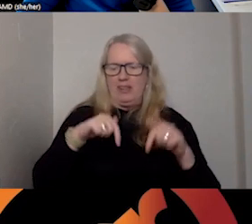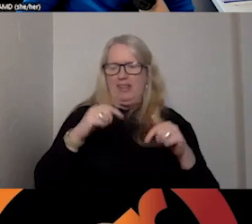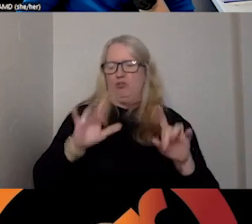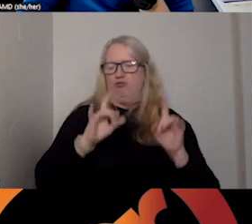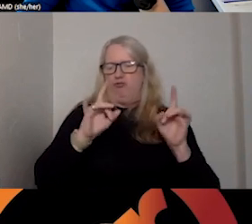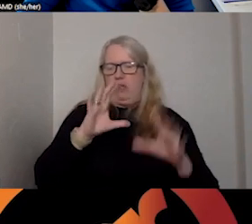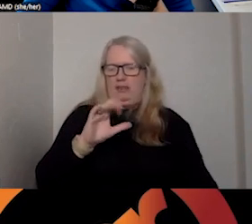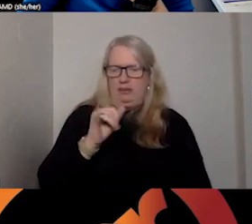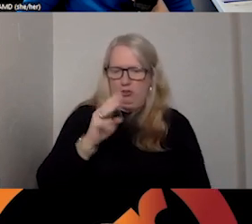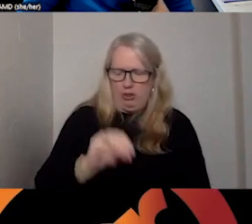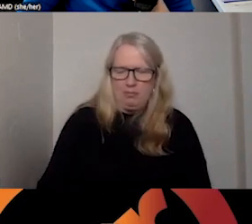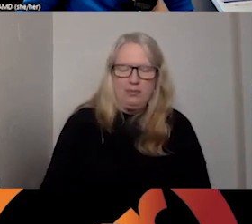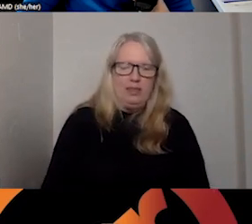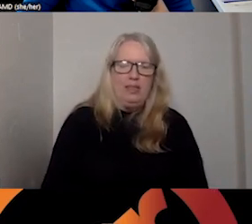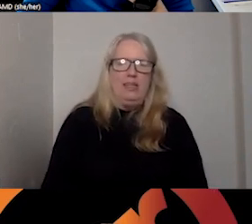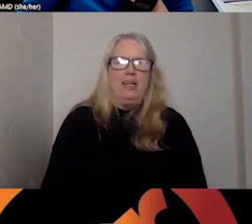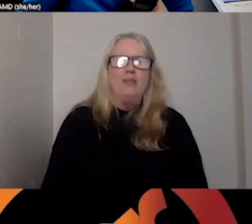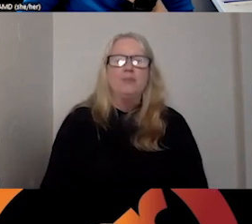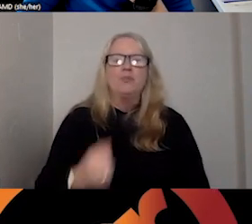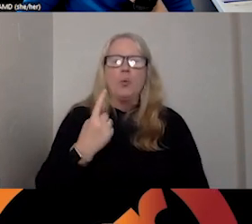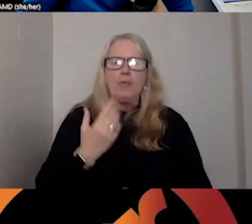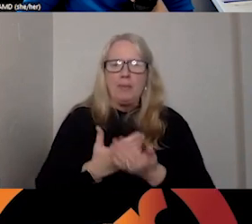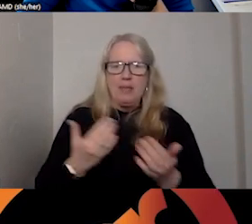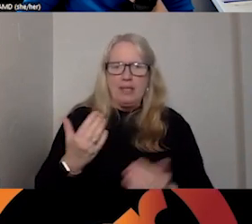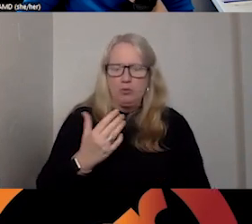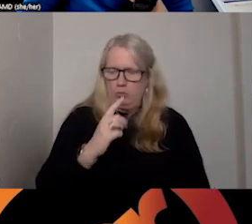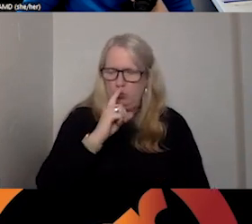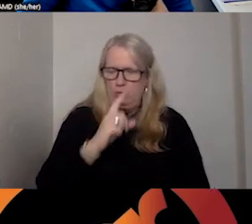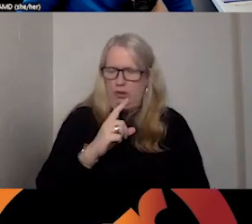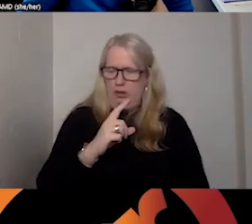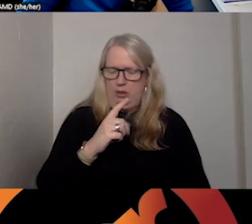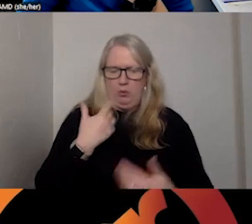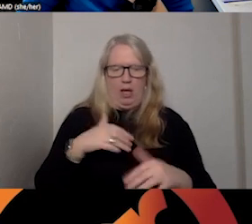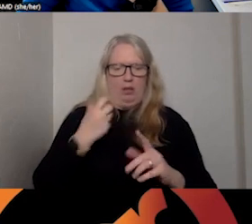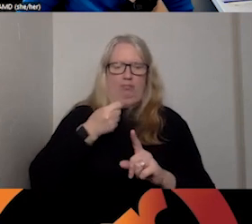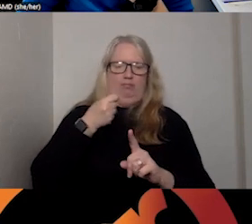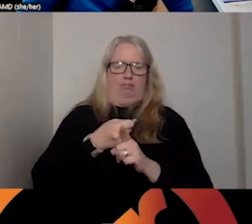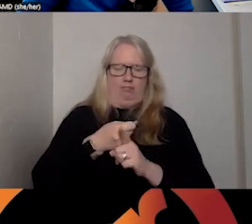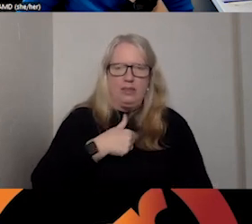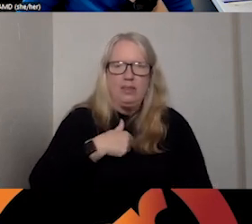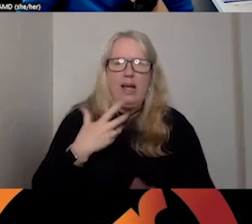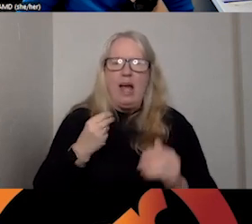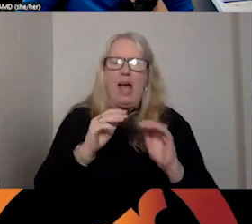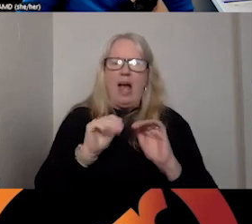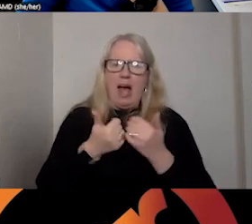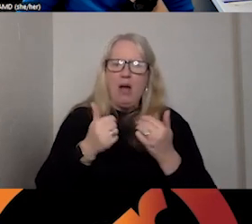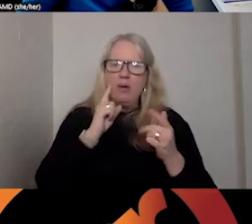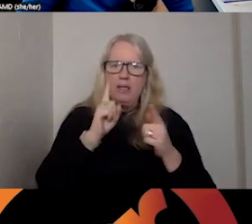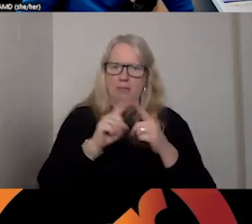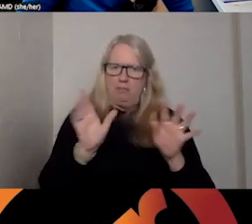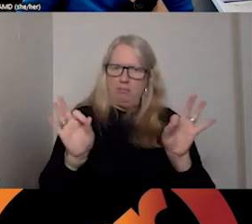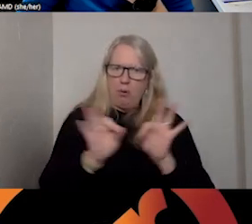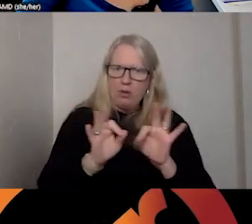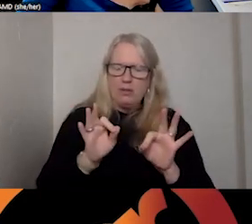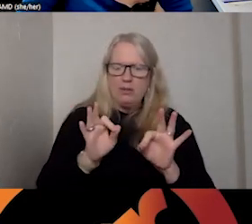Look, I think one of the things that really struck me is just how important it is to hear those